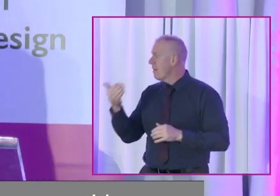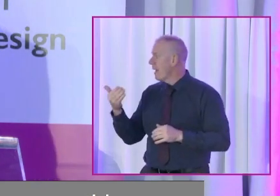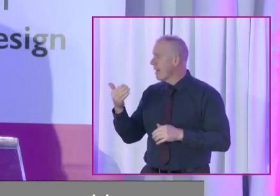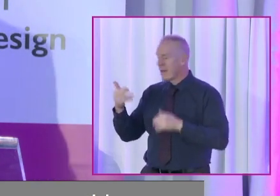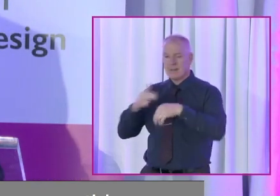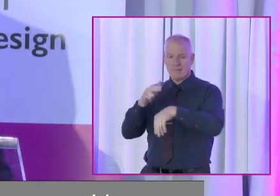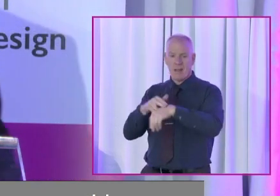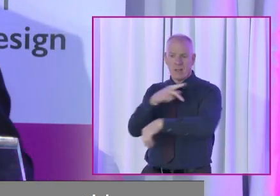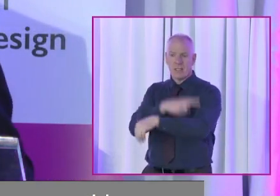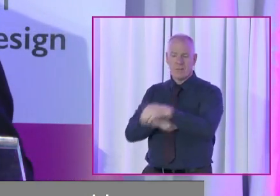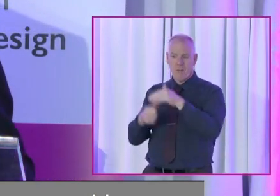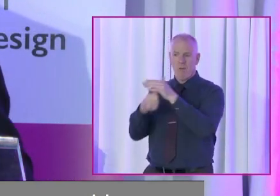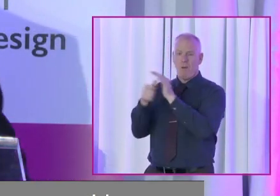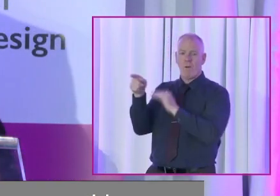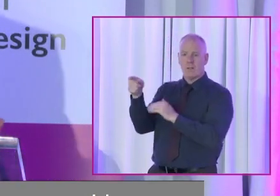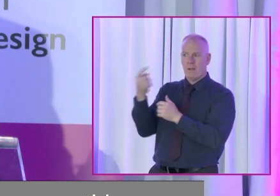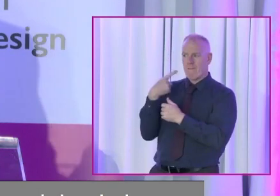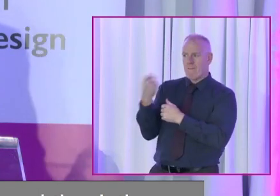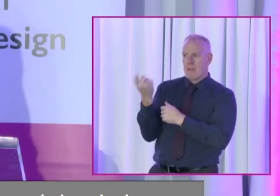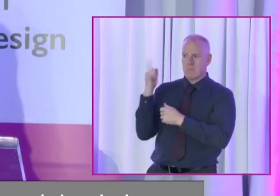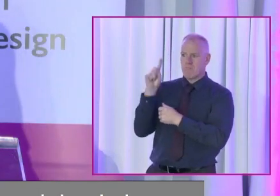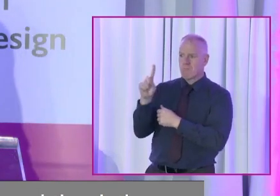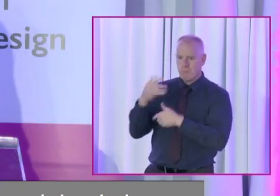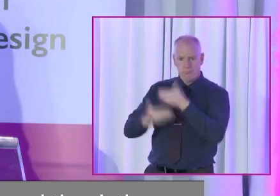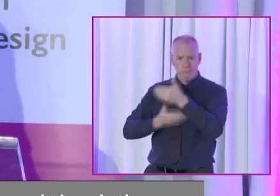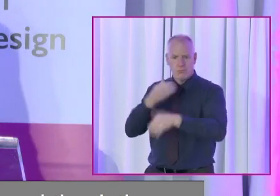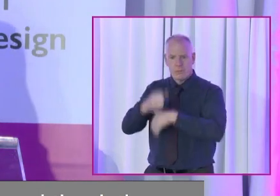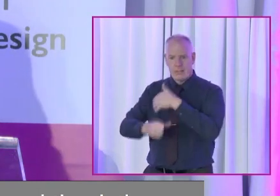National Disability Authority for inviting me to speak.